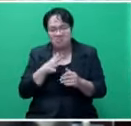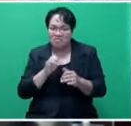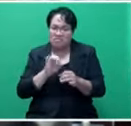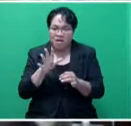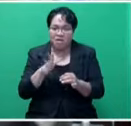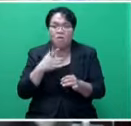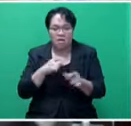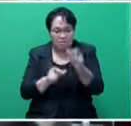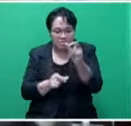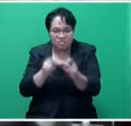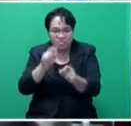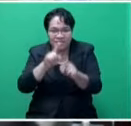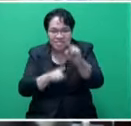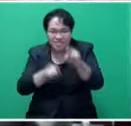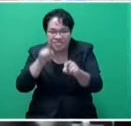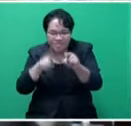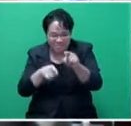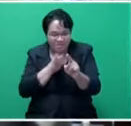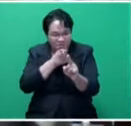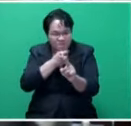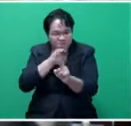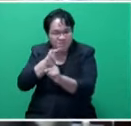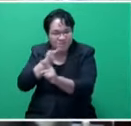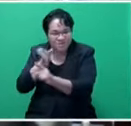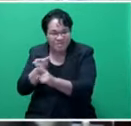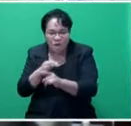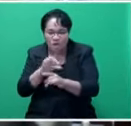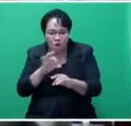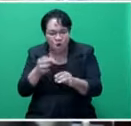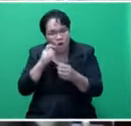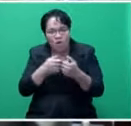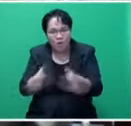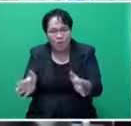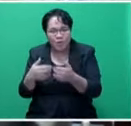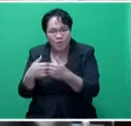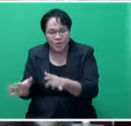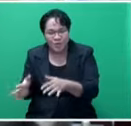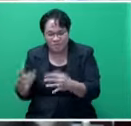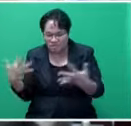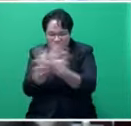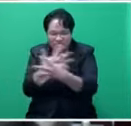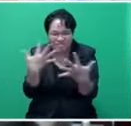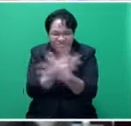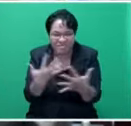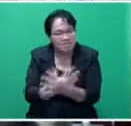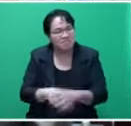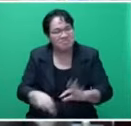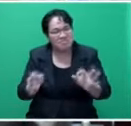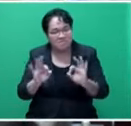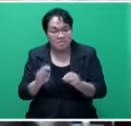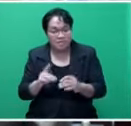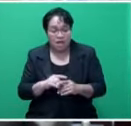that's how the frequencies have been allocated so there is no fear of frequency interference the